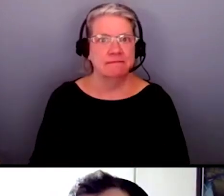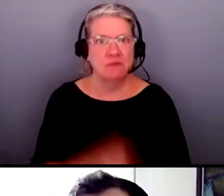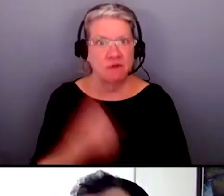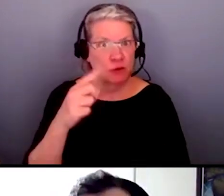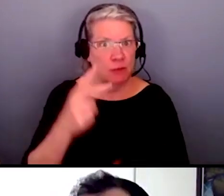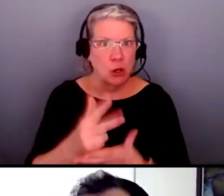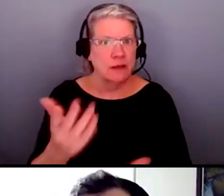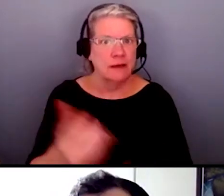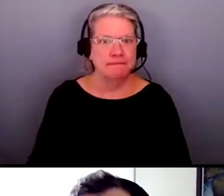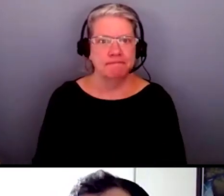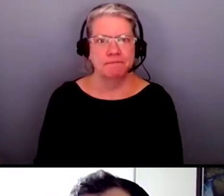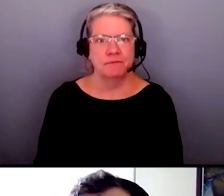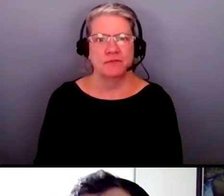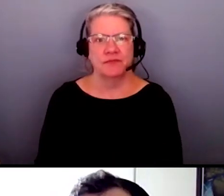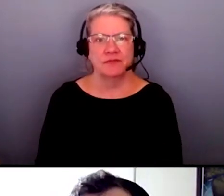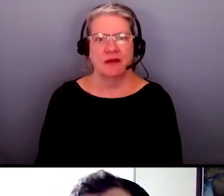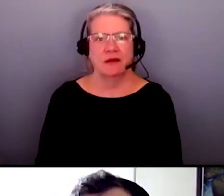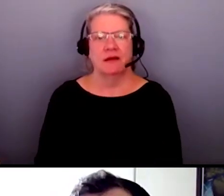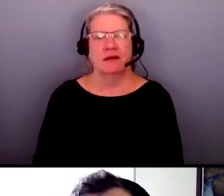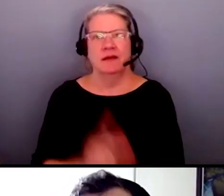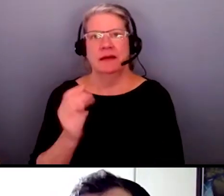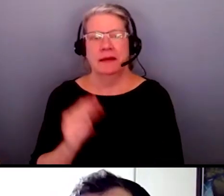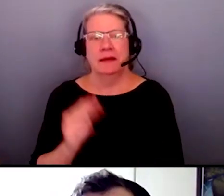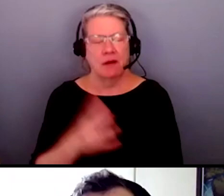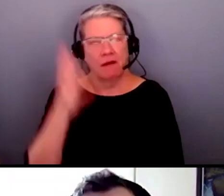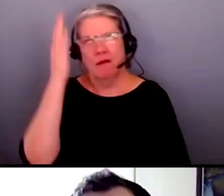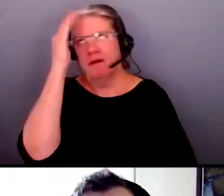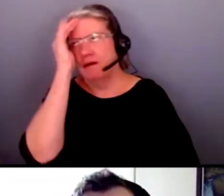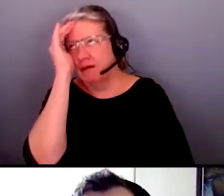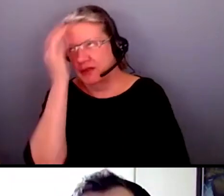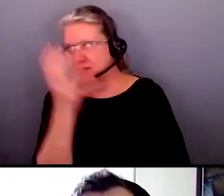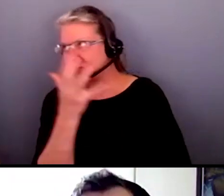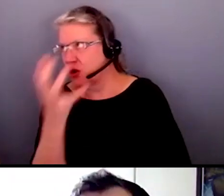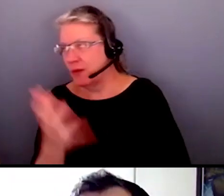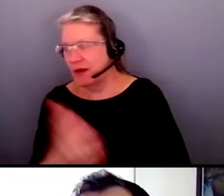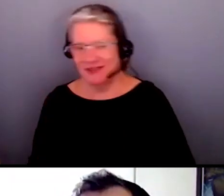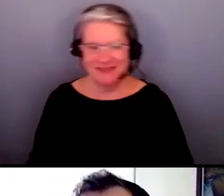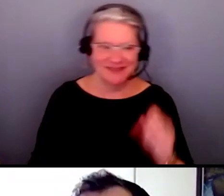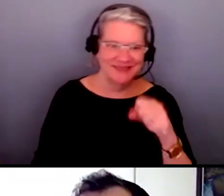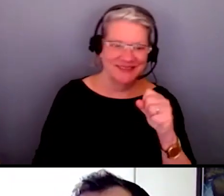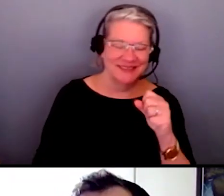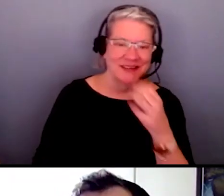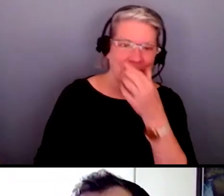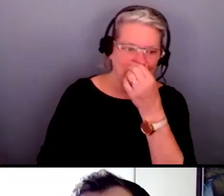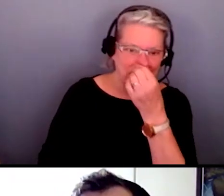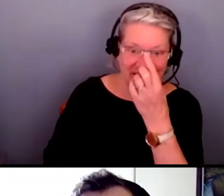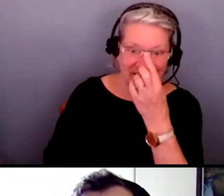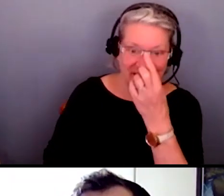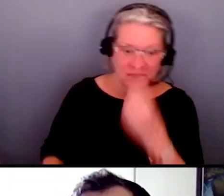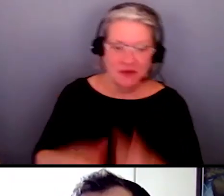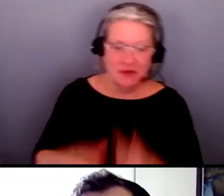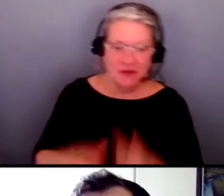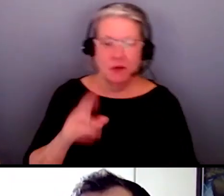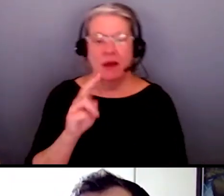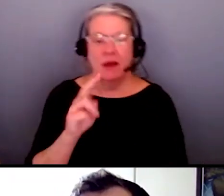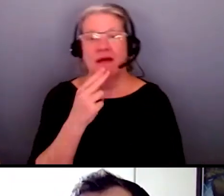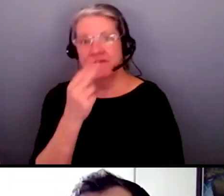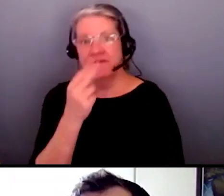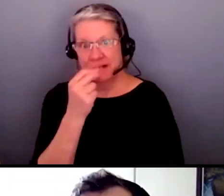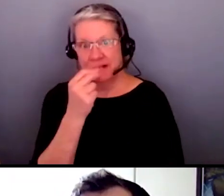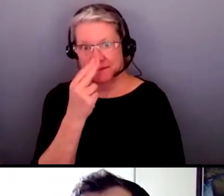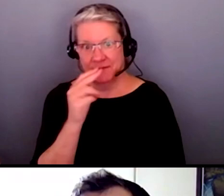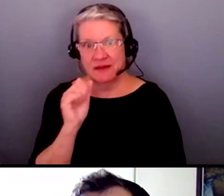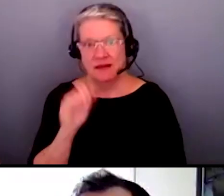oh there's so much i can say yes um it was so it's funny because it's something that affects